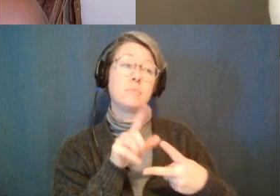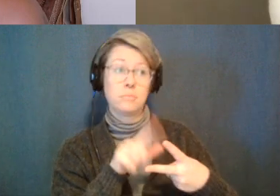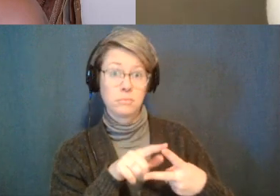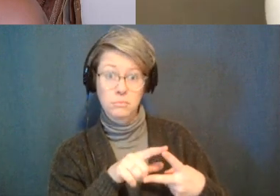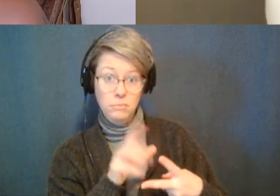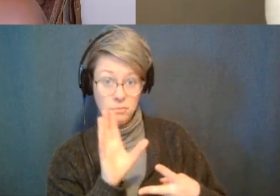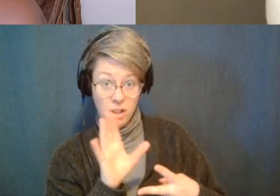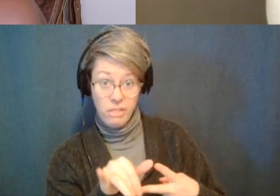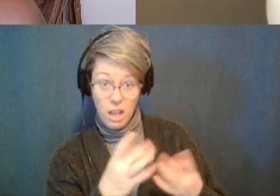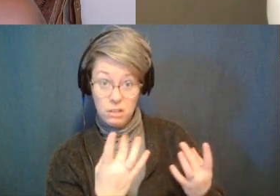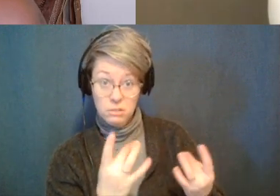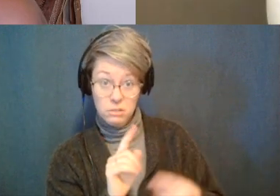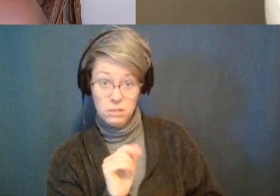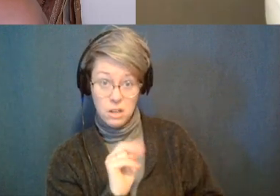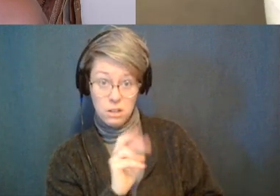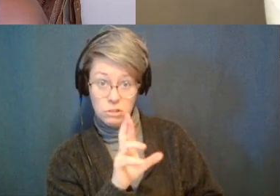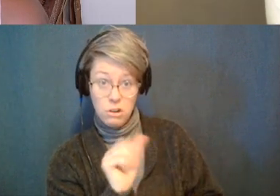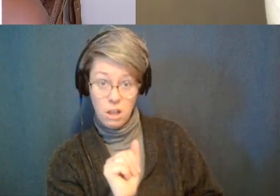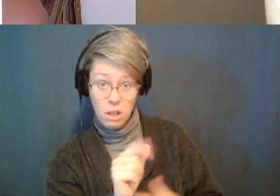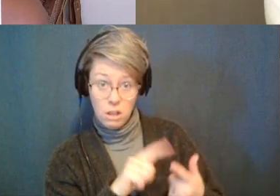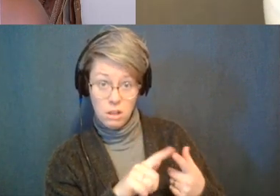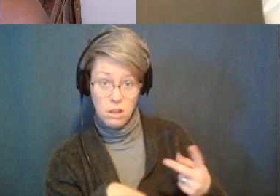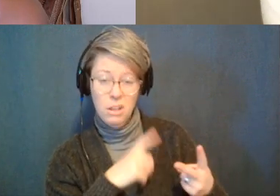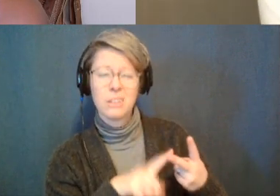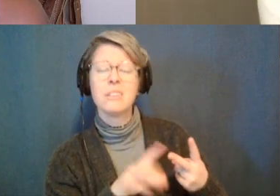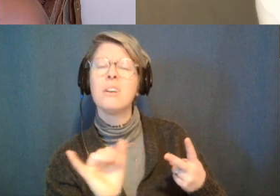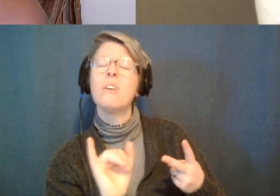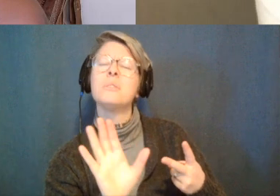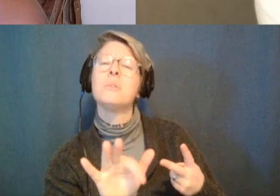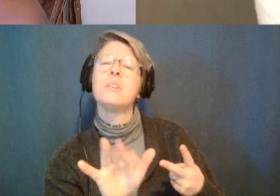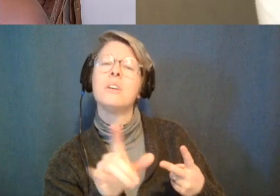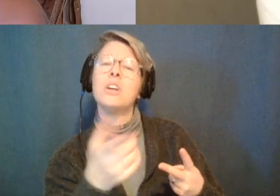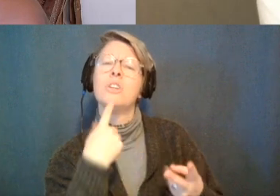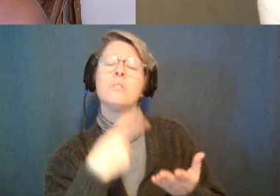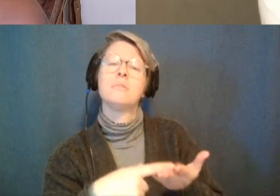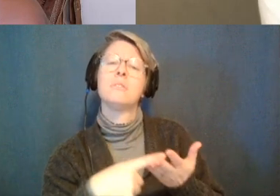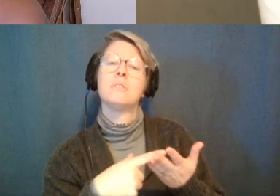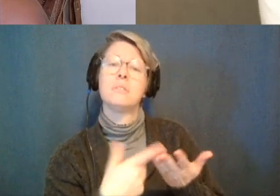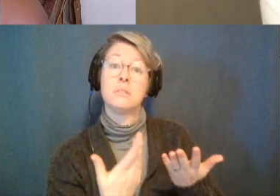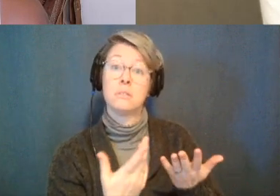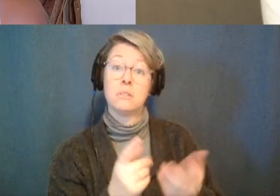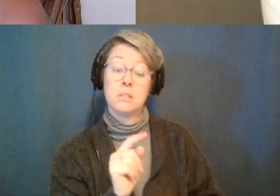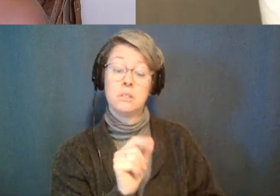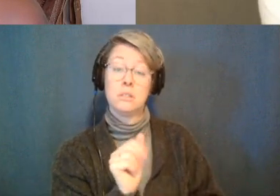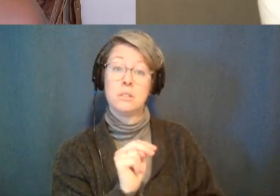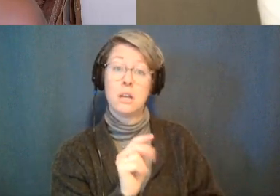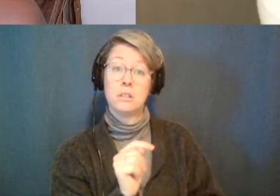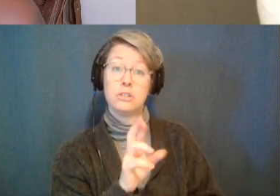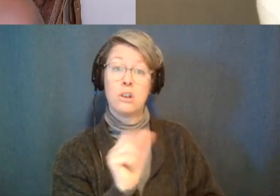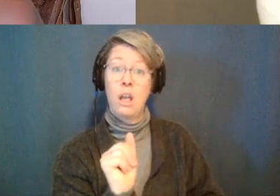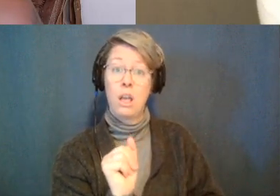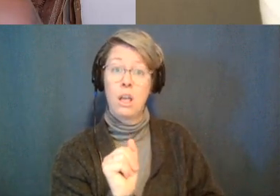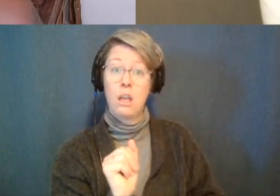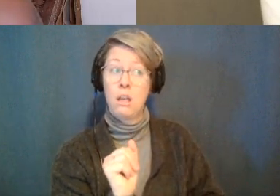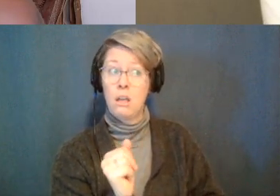basically what tantra is more or less and separate from that when you talk about practicing tantra do you just bring yourself